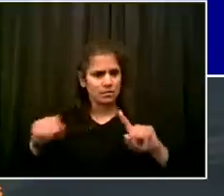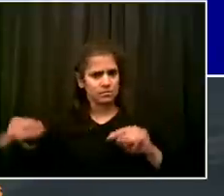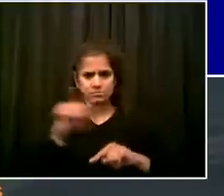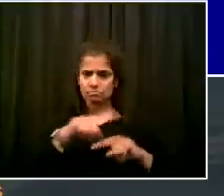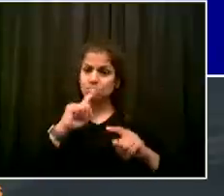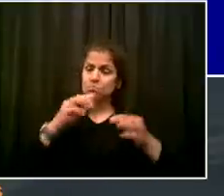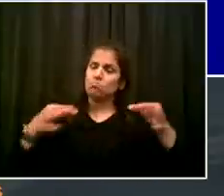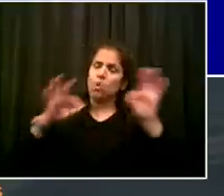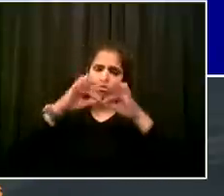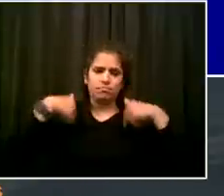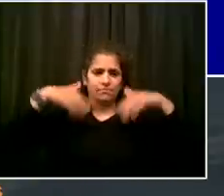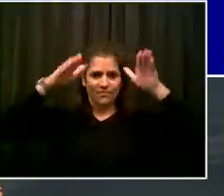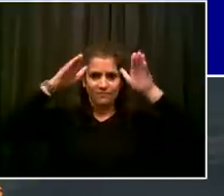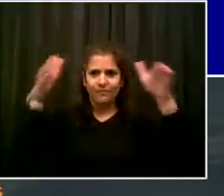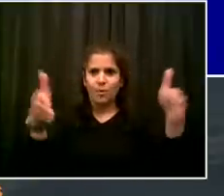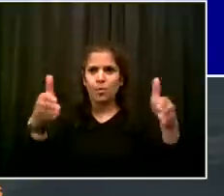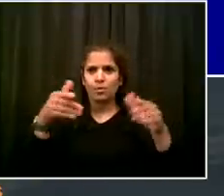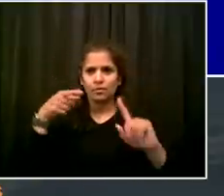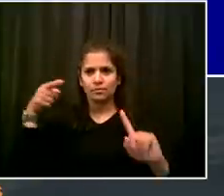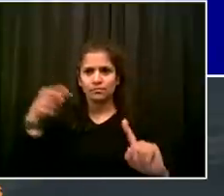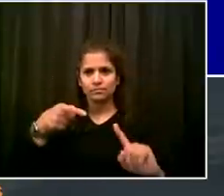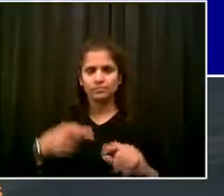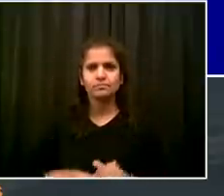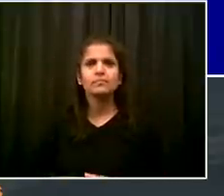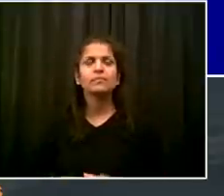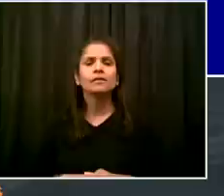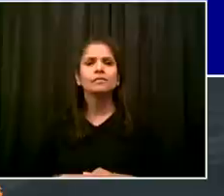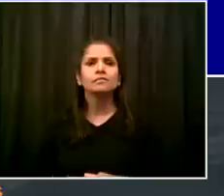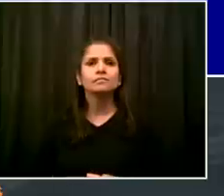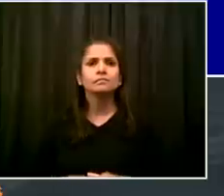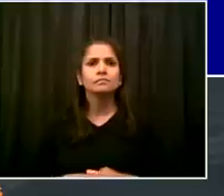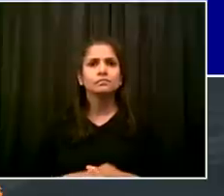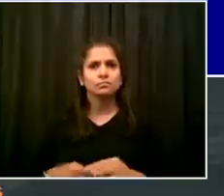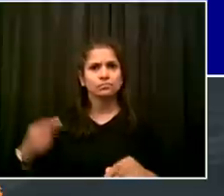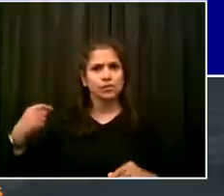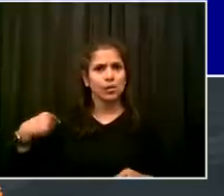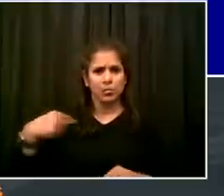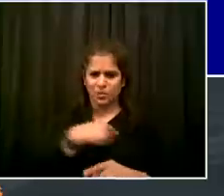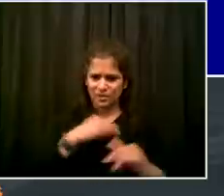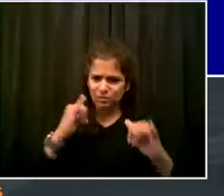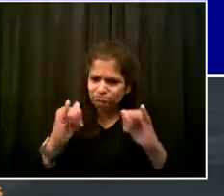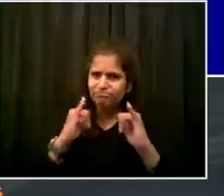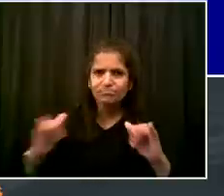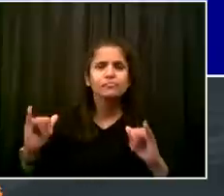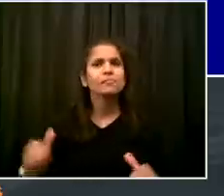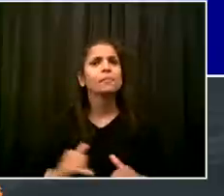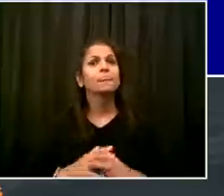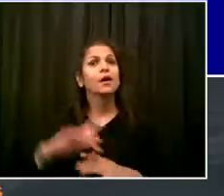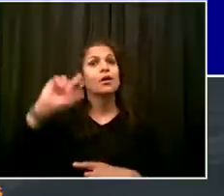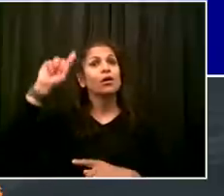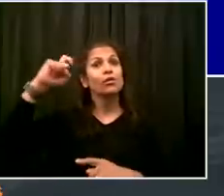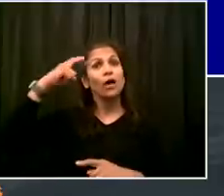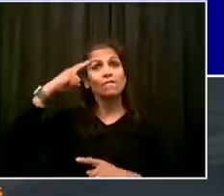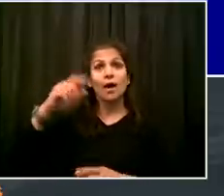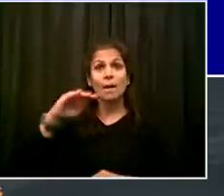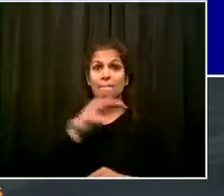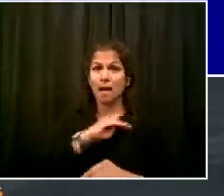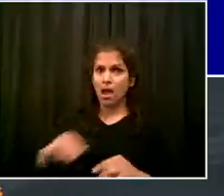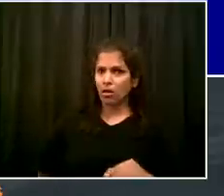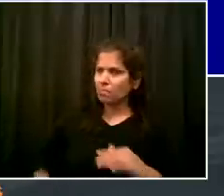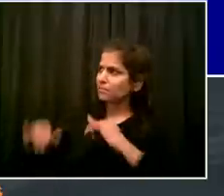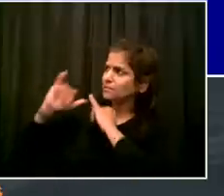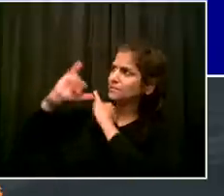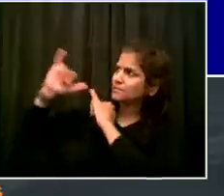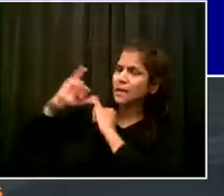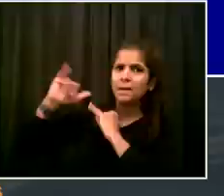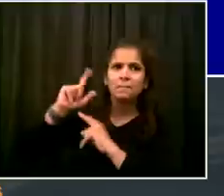of taking care of their families. This is what we are focused on all the time. And we can't just think about what's happening today. We have